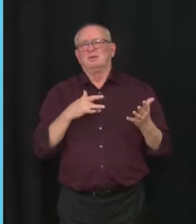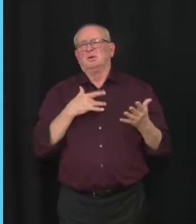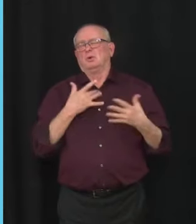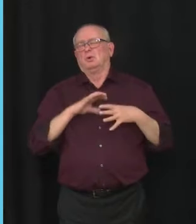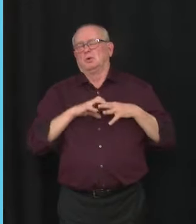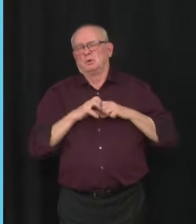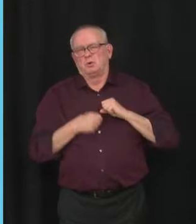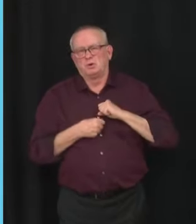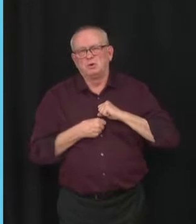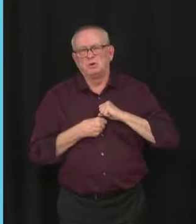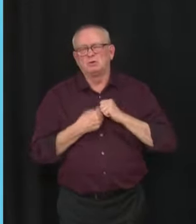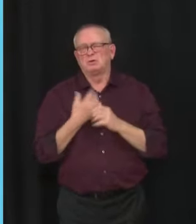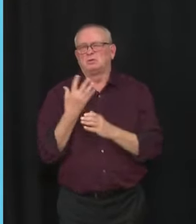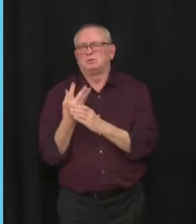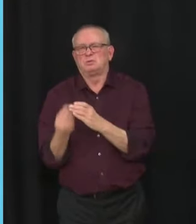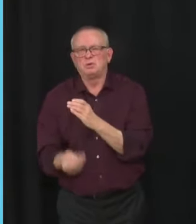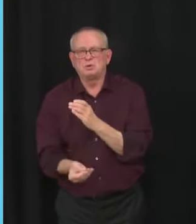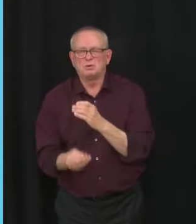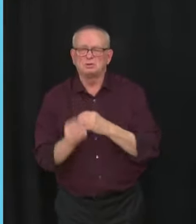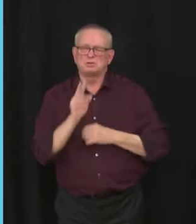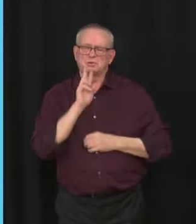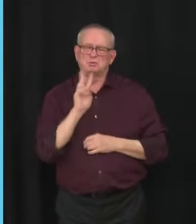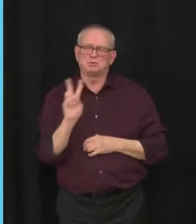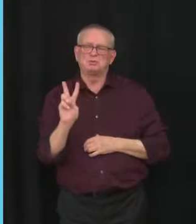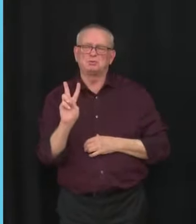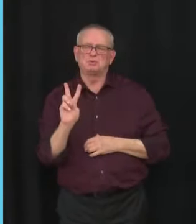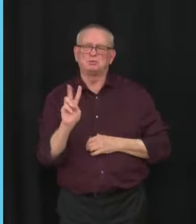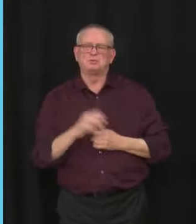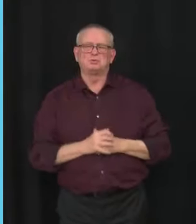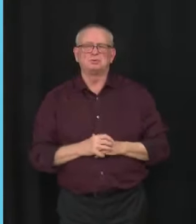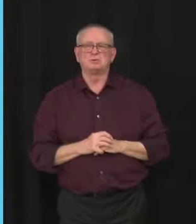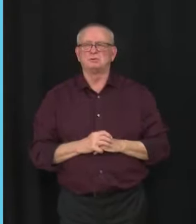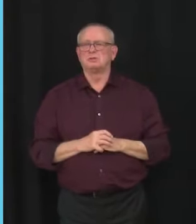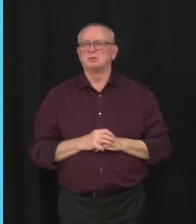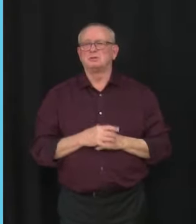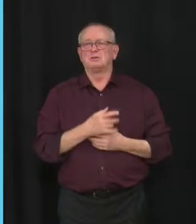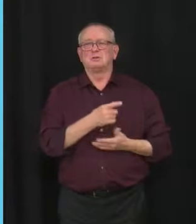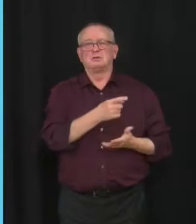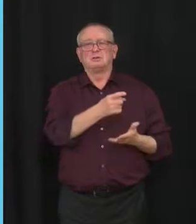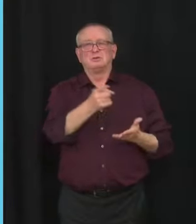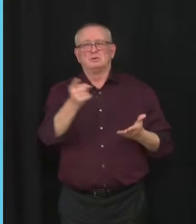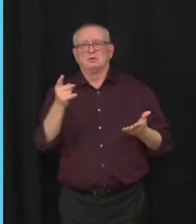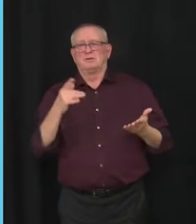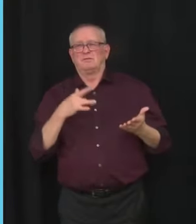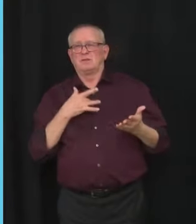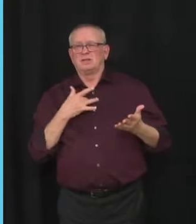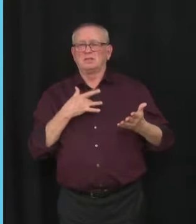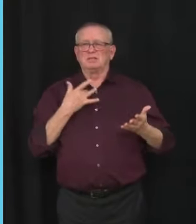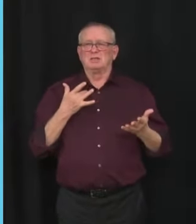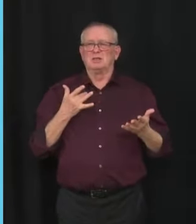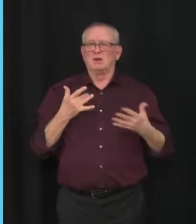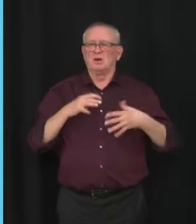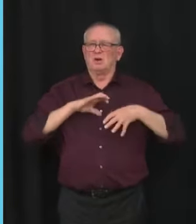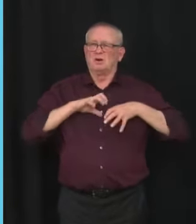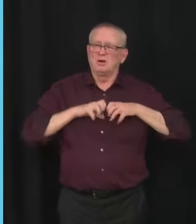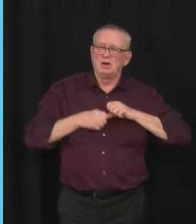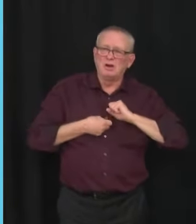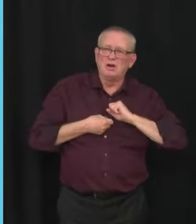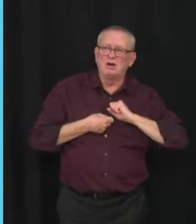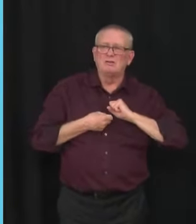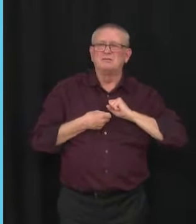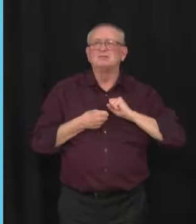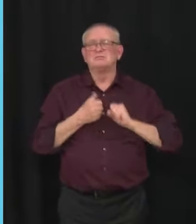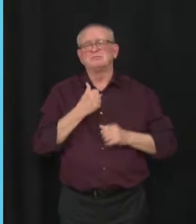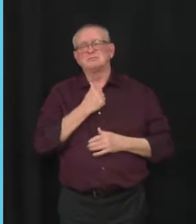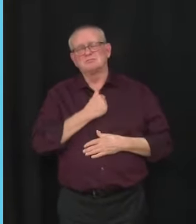one so young. My thoughts are with the loved ones left to mourn this individual and all others, including anyone